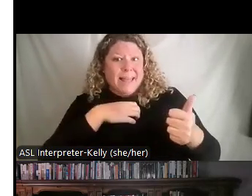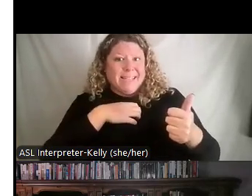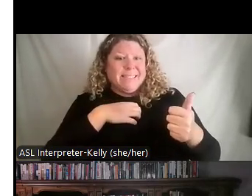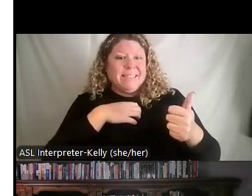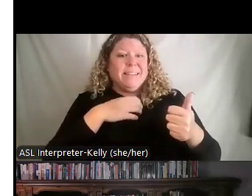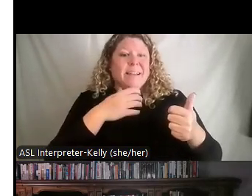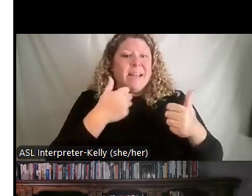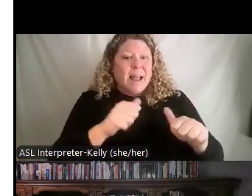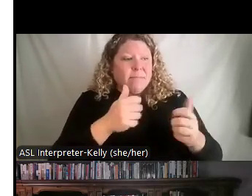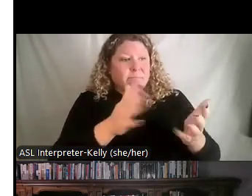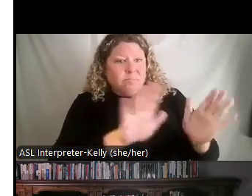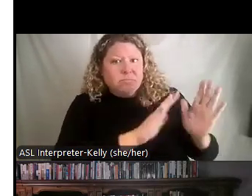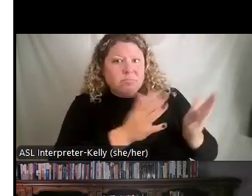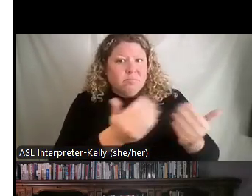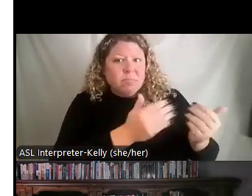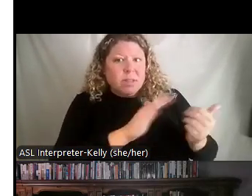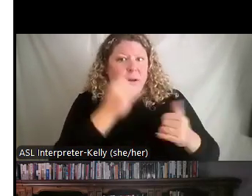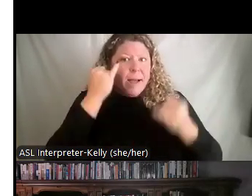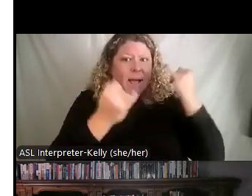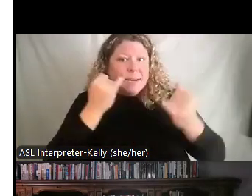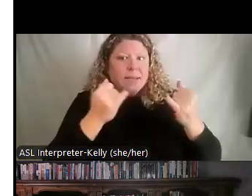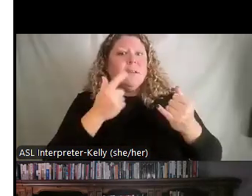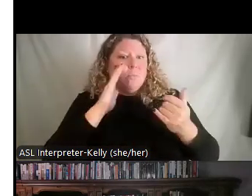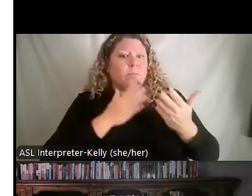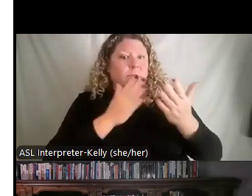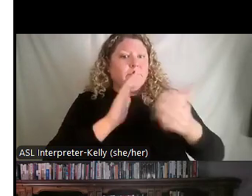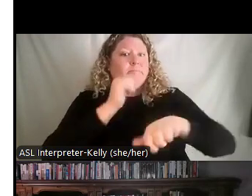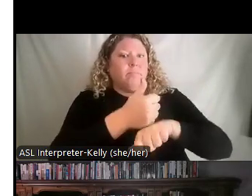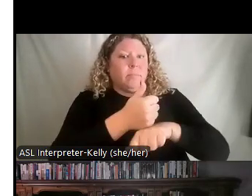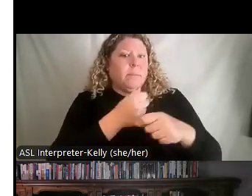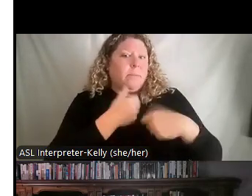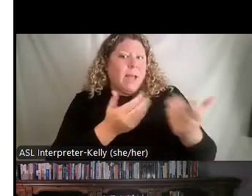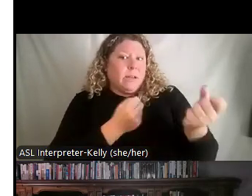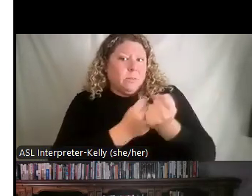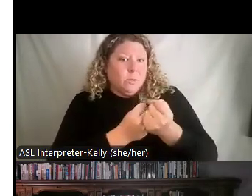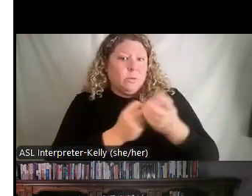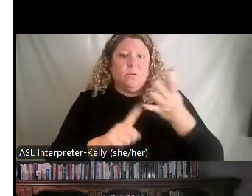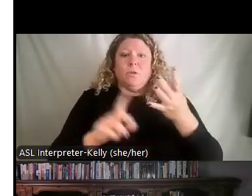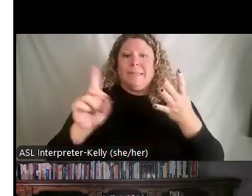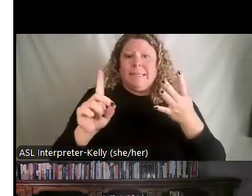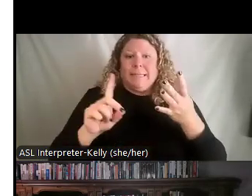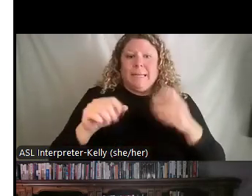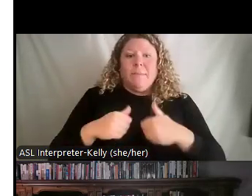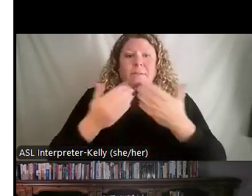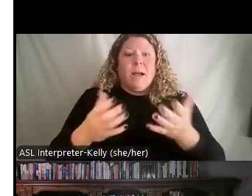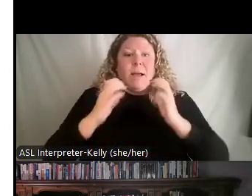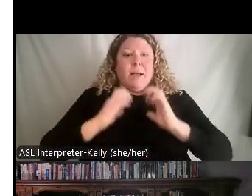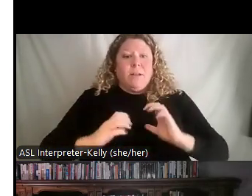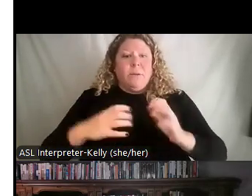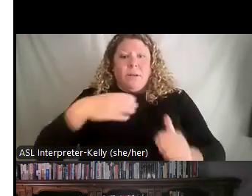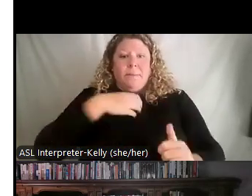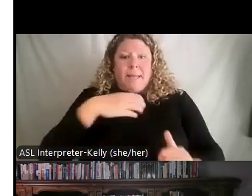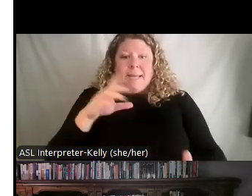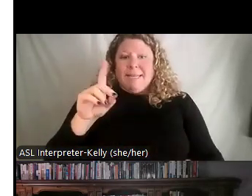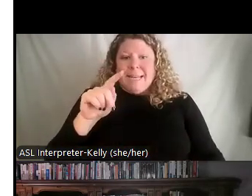ideas, and then offer to provide whatever support the team needs? Or do you D, provide the customer data